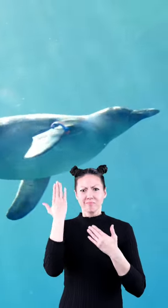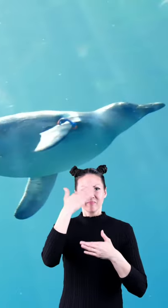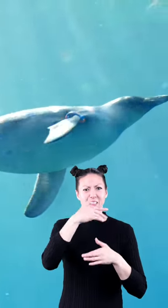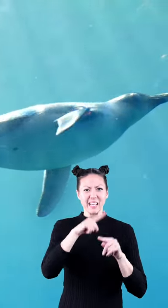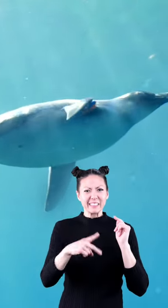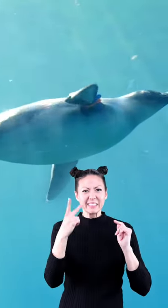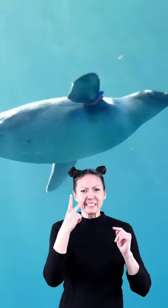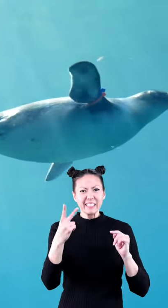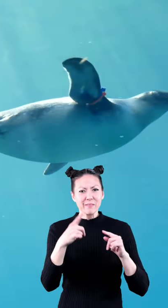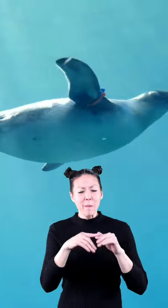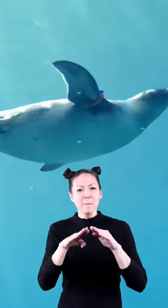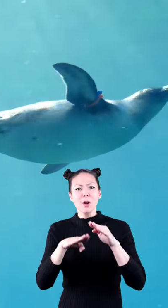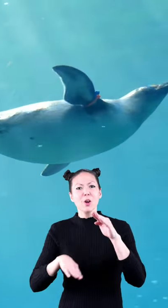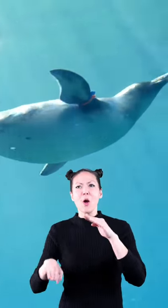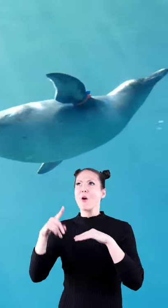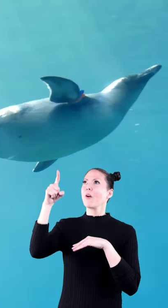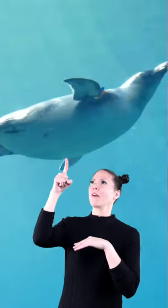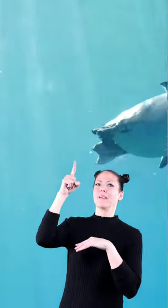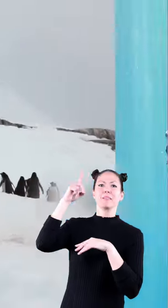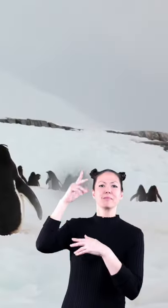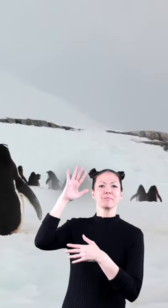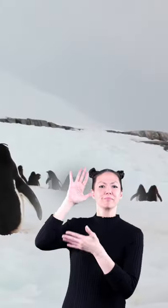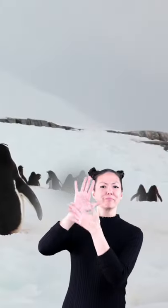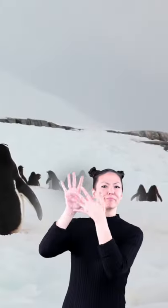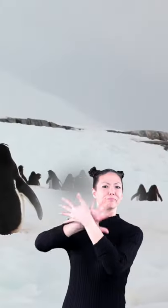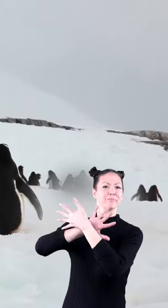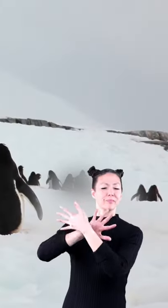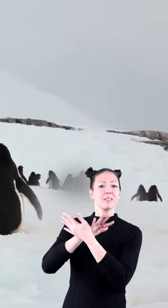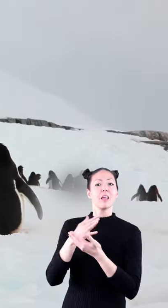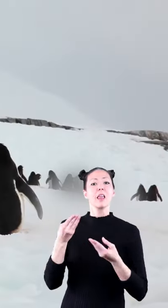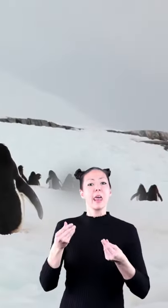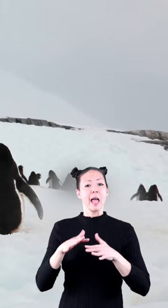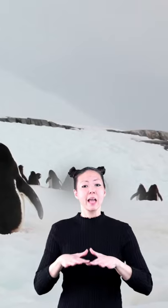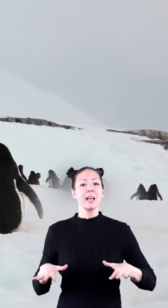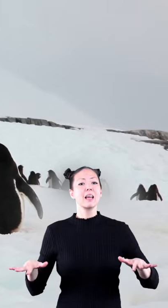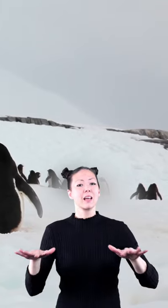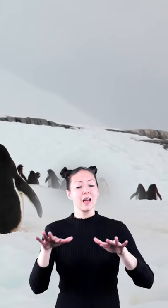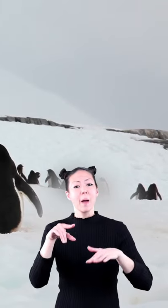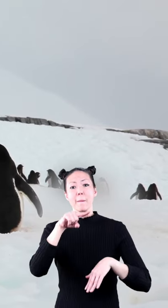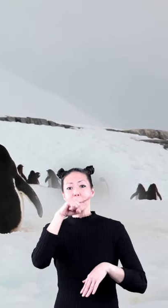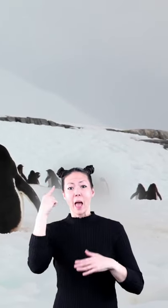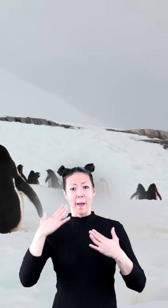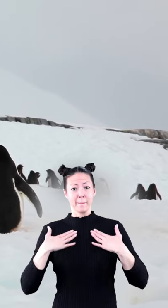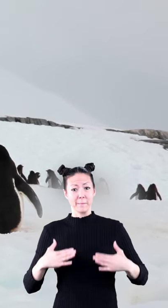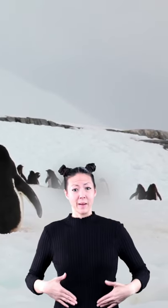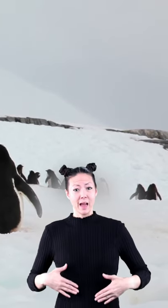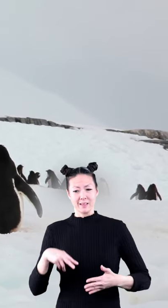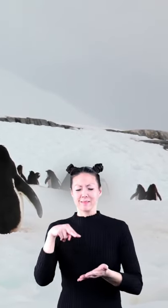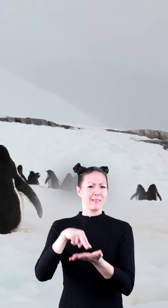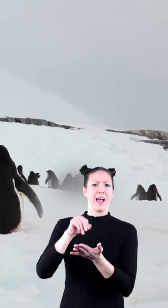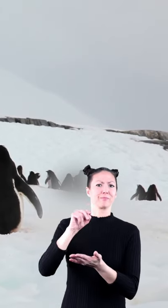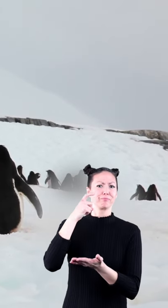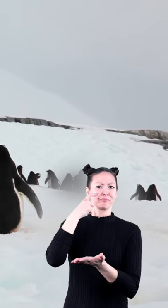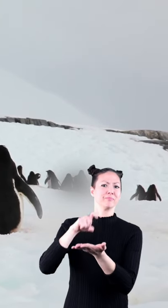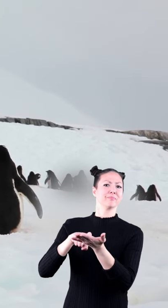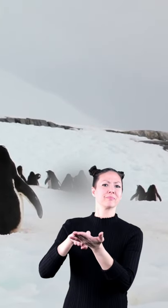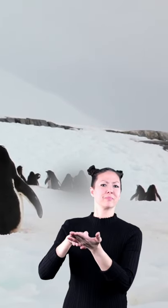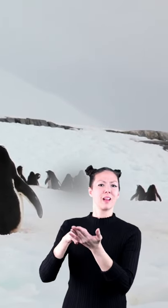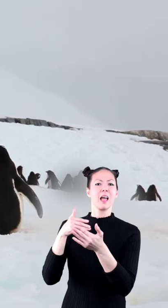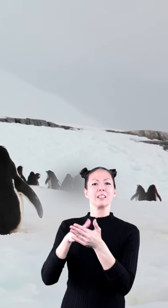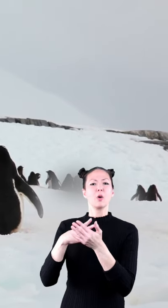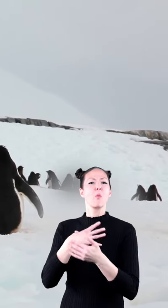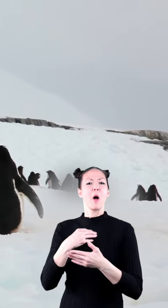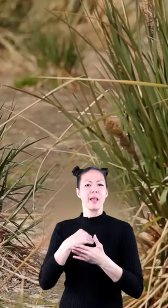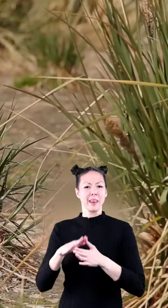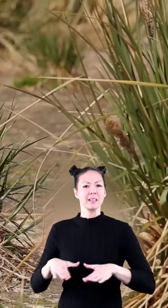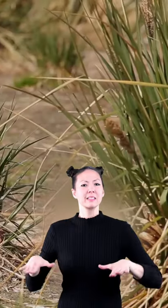nearly invisible from below however on land their black bodies stand out against a white landscape